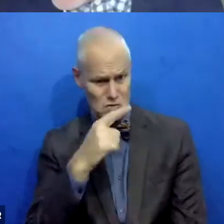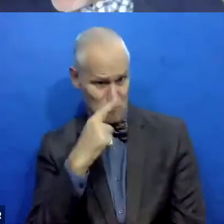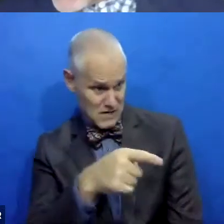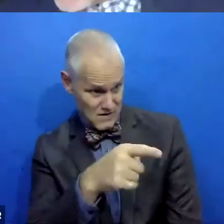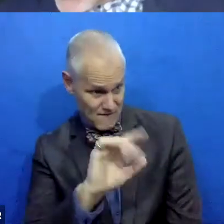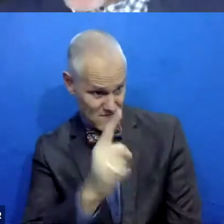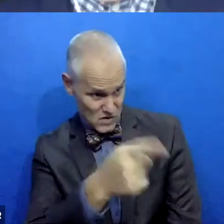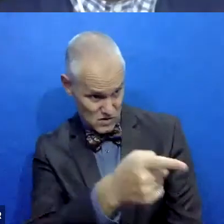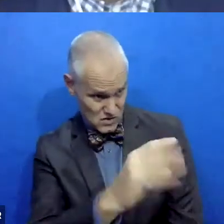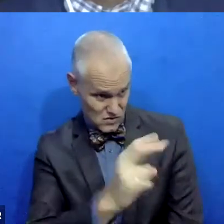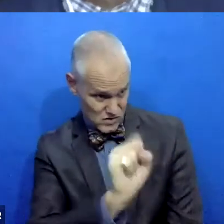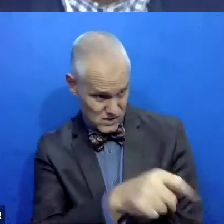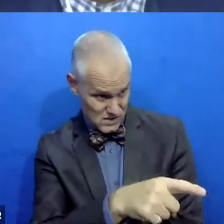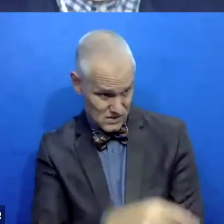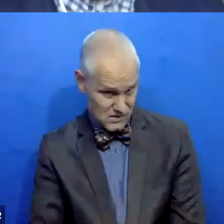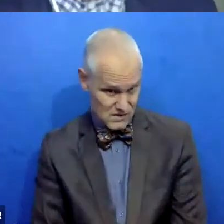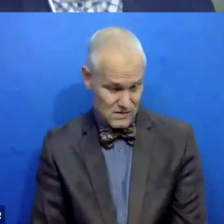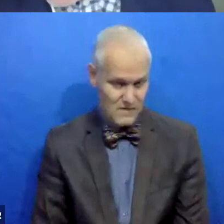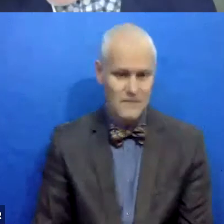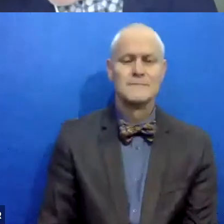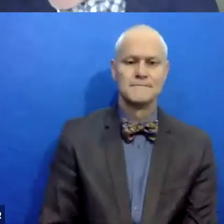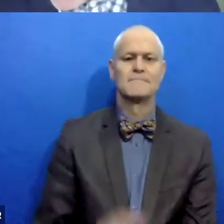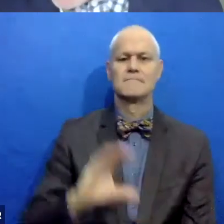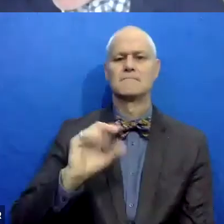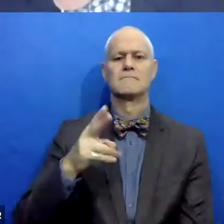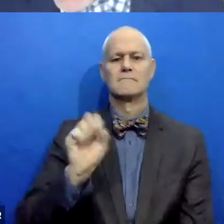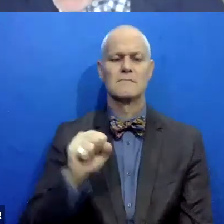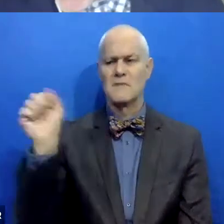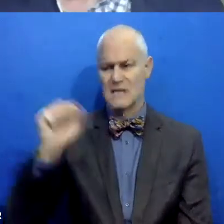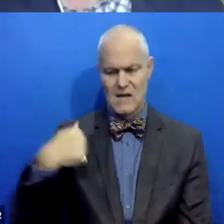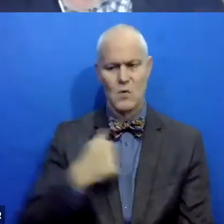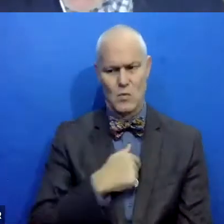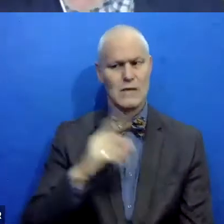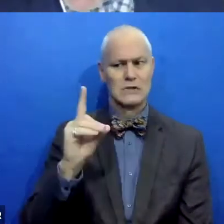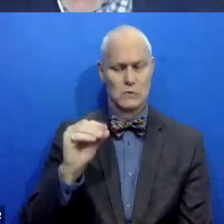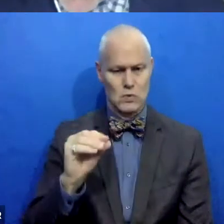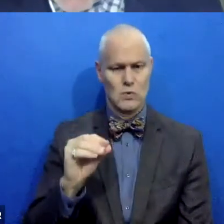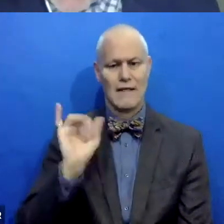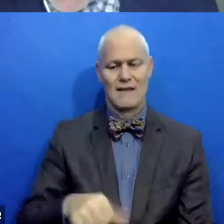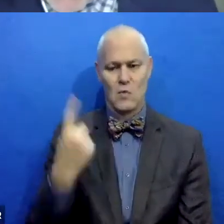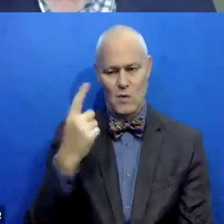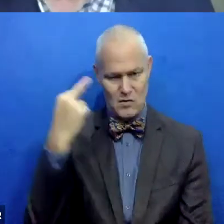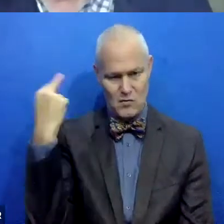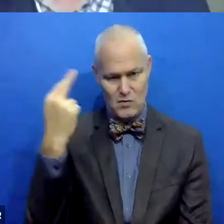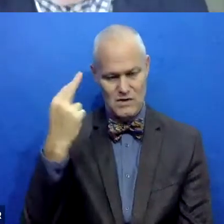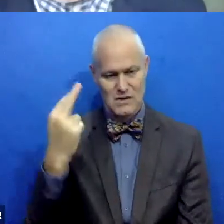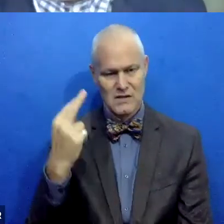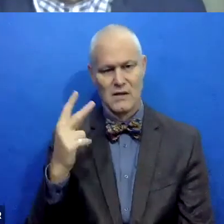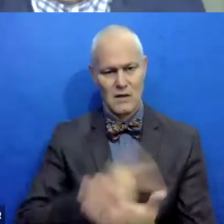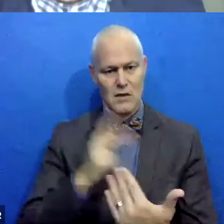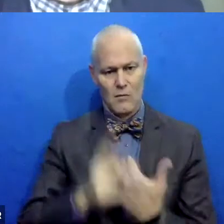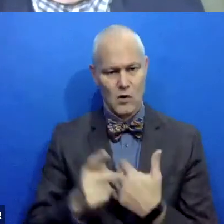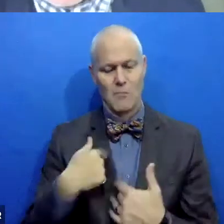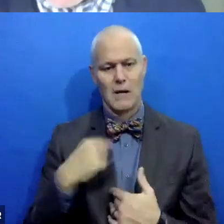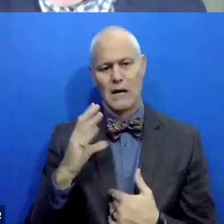Chris, we do. Yeah. So we're, um, that is one of the reasons that, uh, the program I co